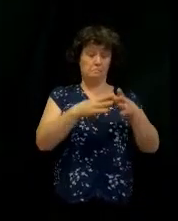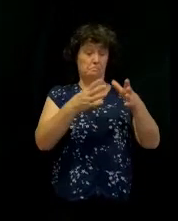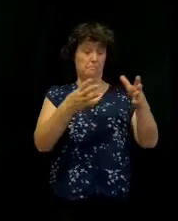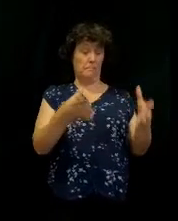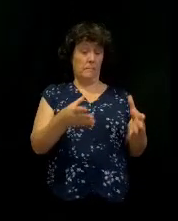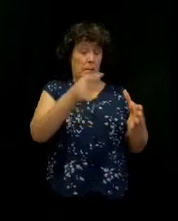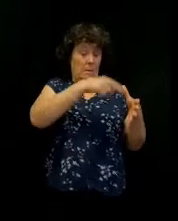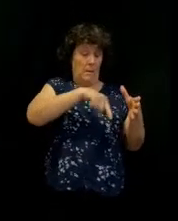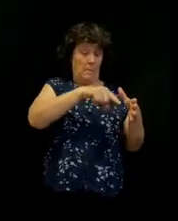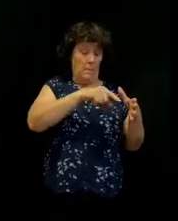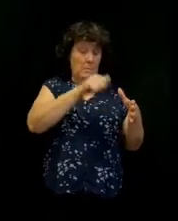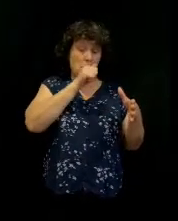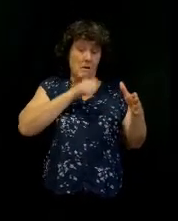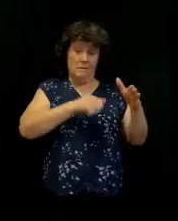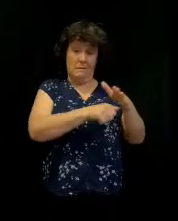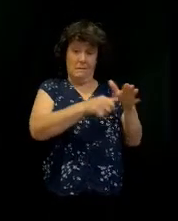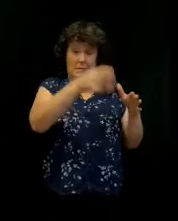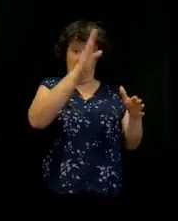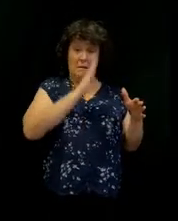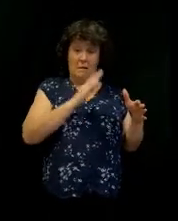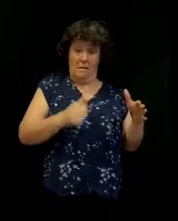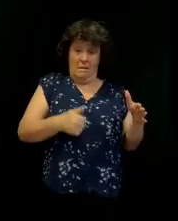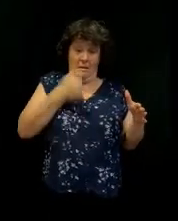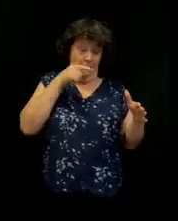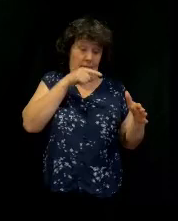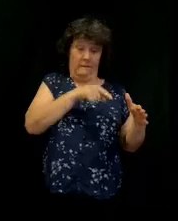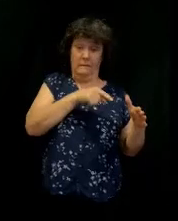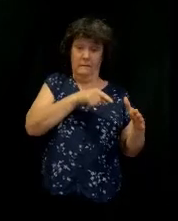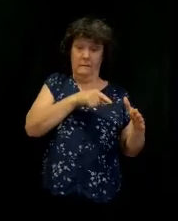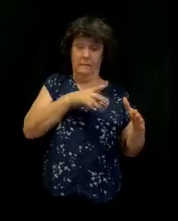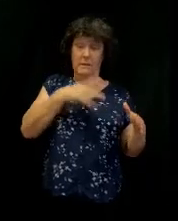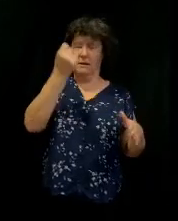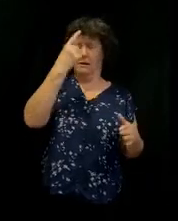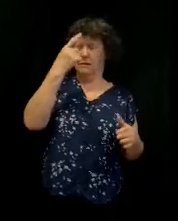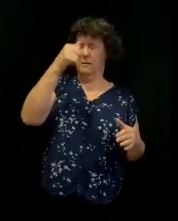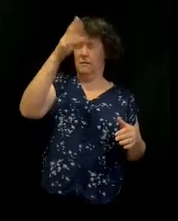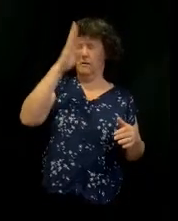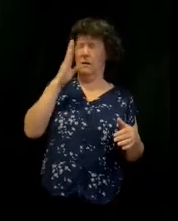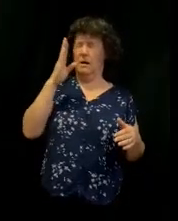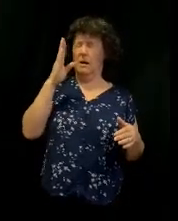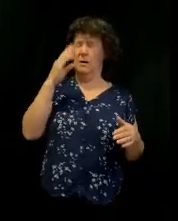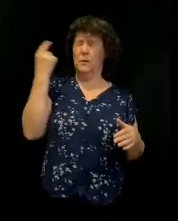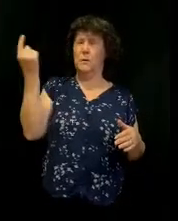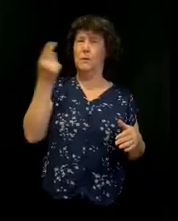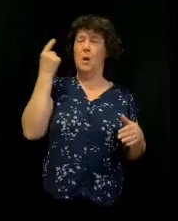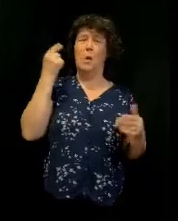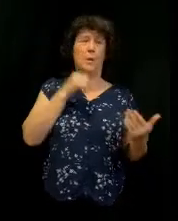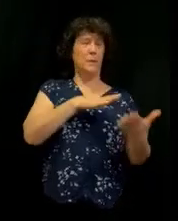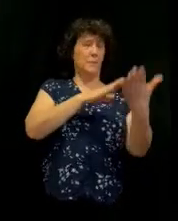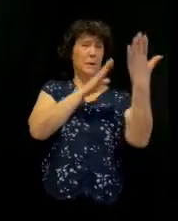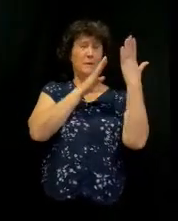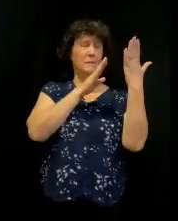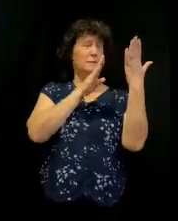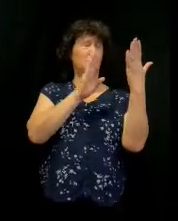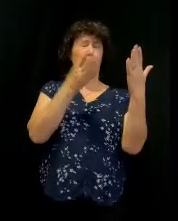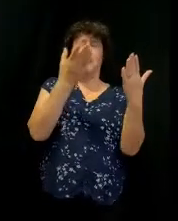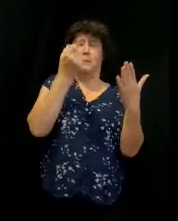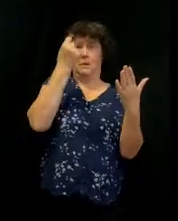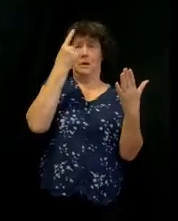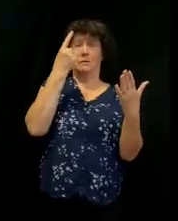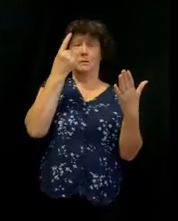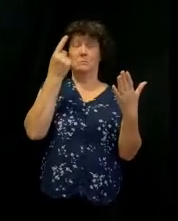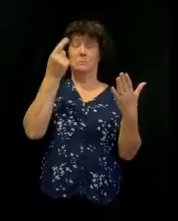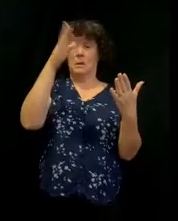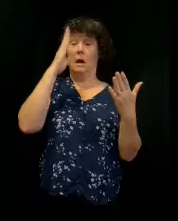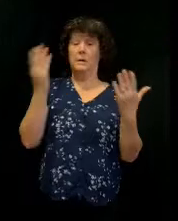You can find God in a habitat. There's a habitat. Now, I understand that God is omnipresent, right? Listen, we all understand God's here,